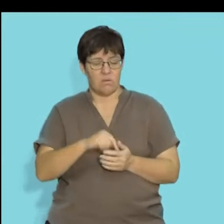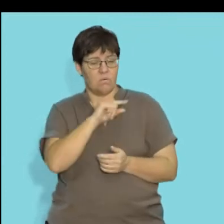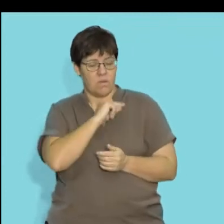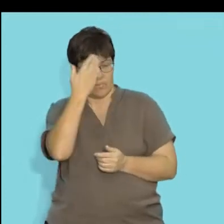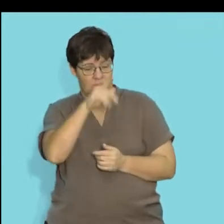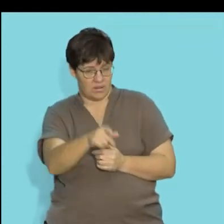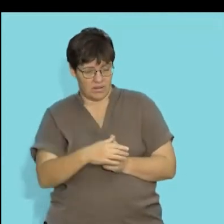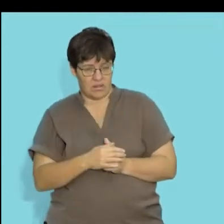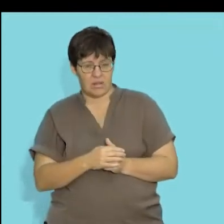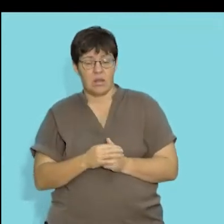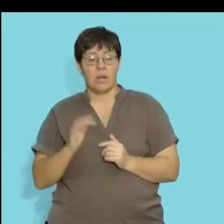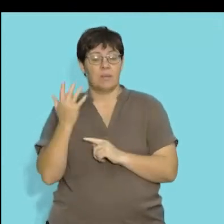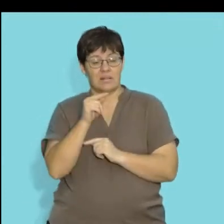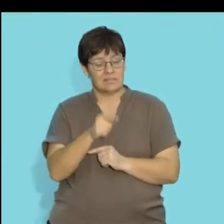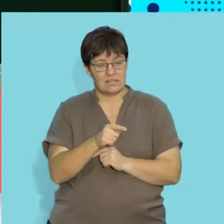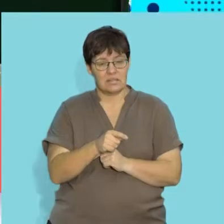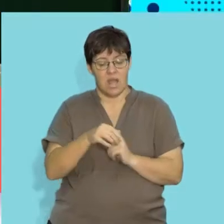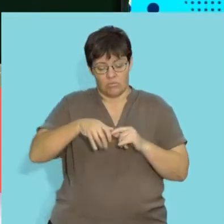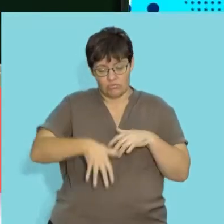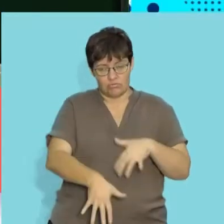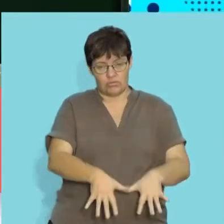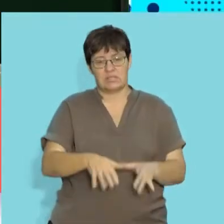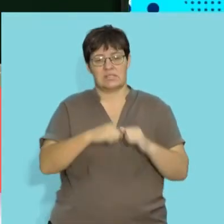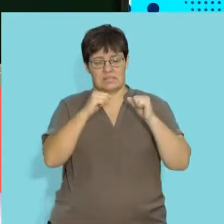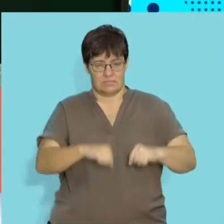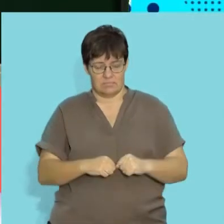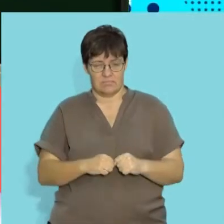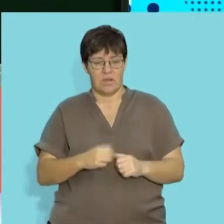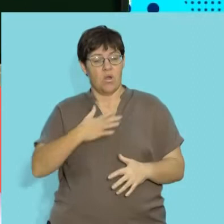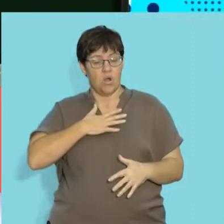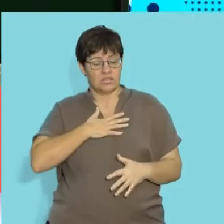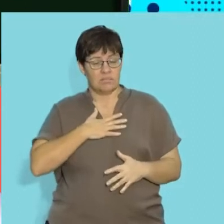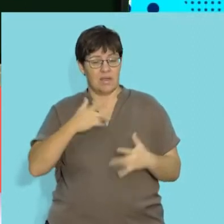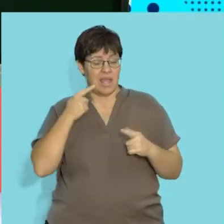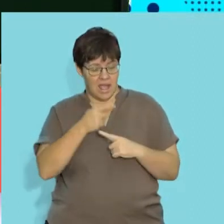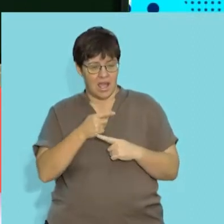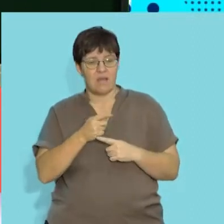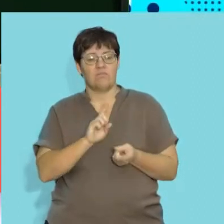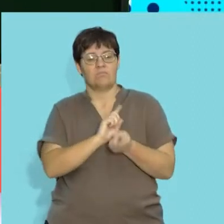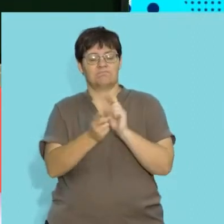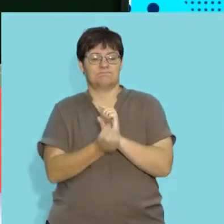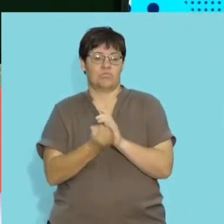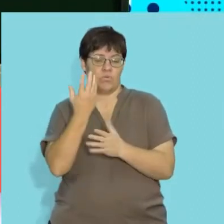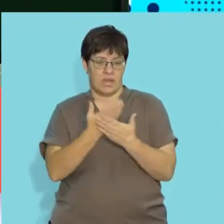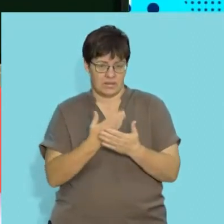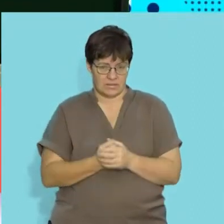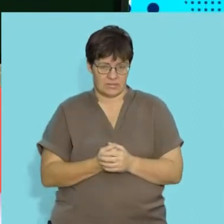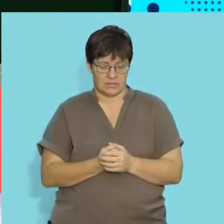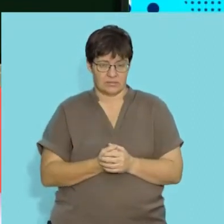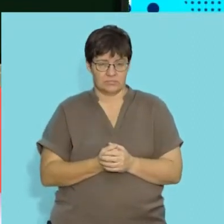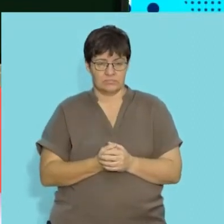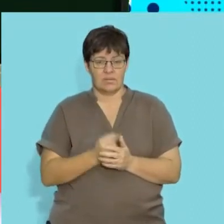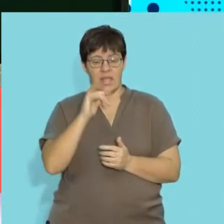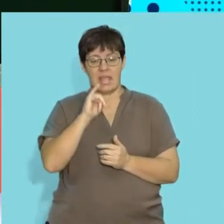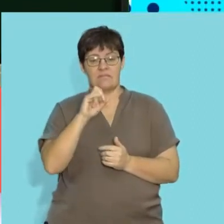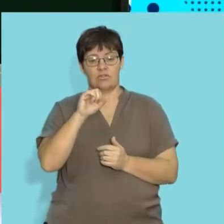As we know that plants that grow have root systems that require the oxygen and the air for healthy growth. We also know that there